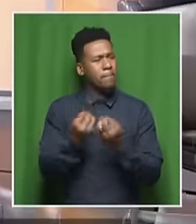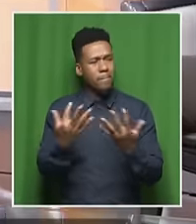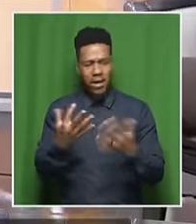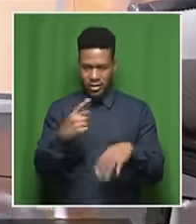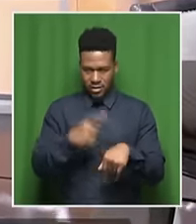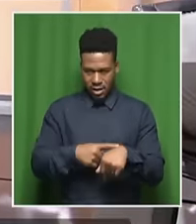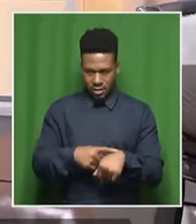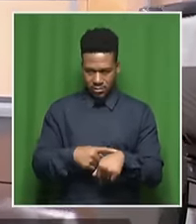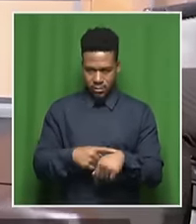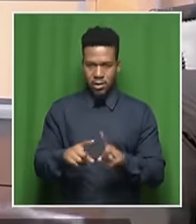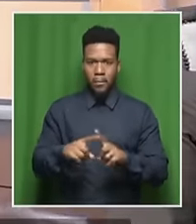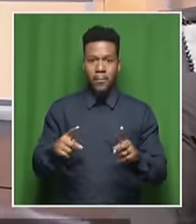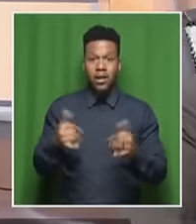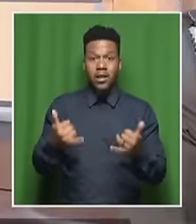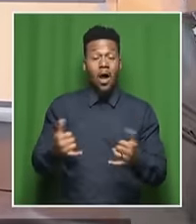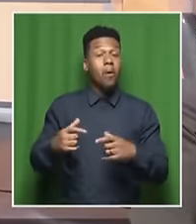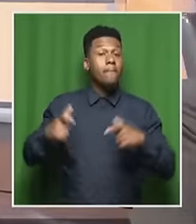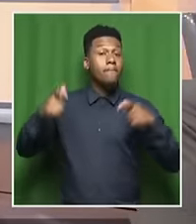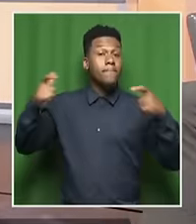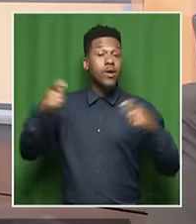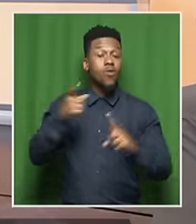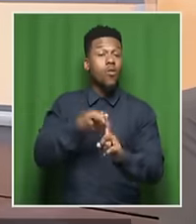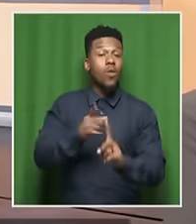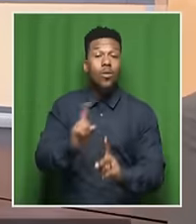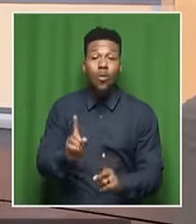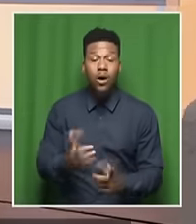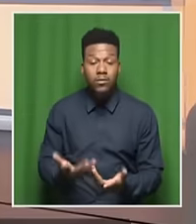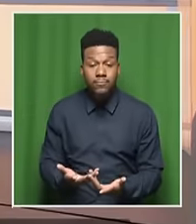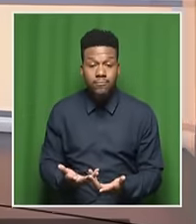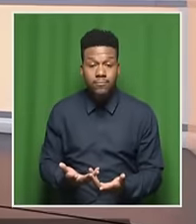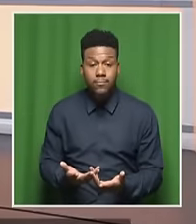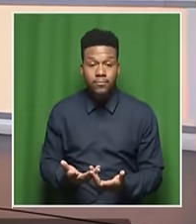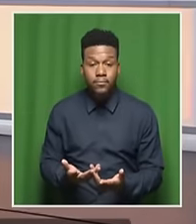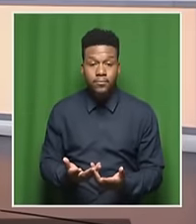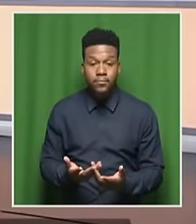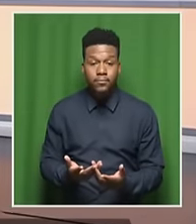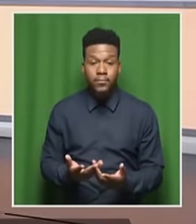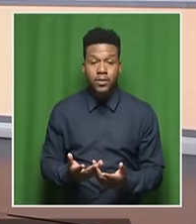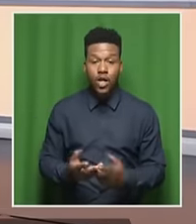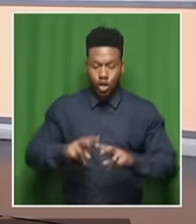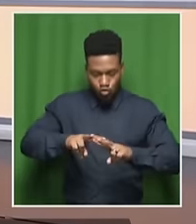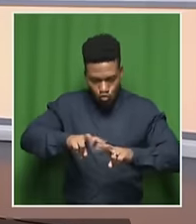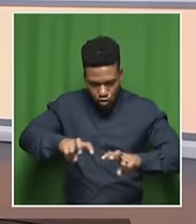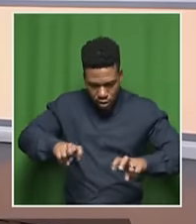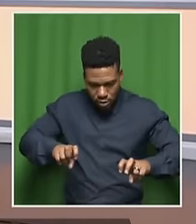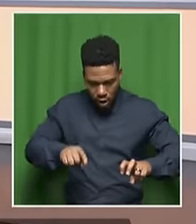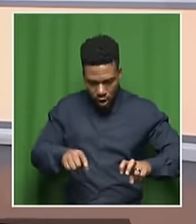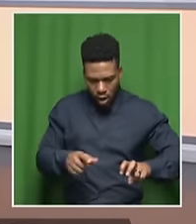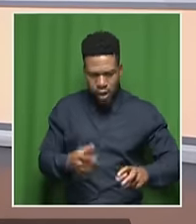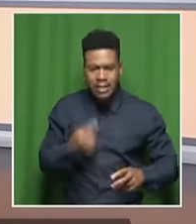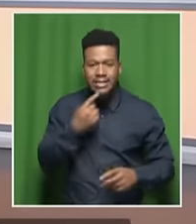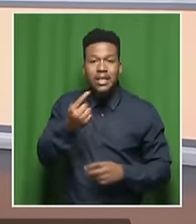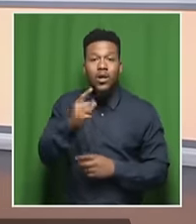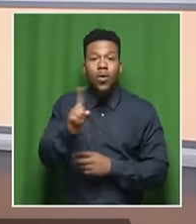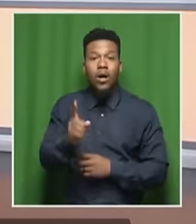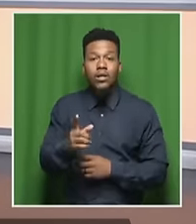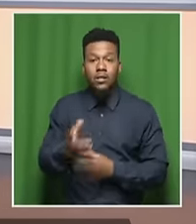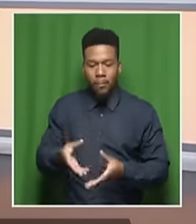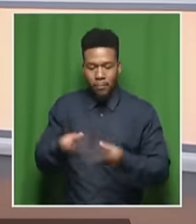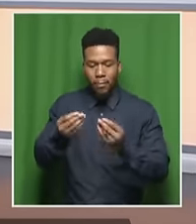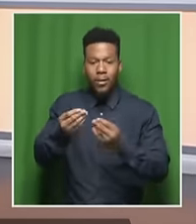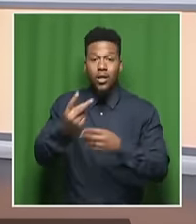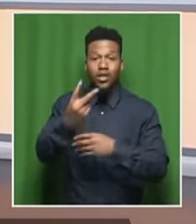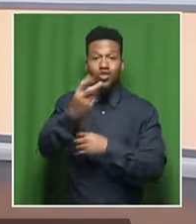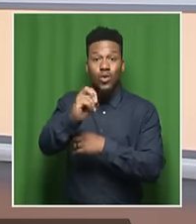biggest warning of all is perhaps a thing that's come through that researchers are estimating that by 2025, that's next